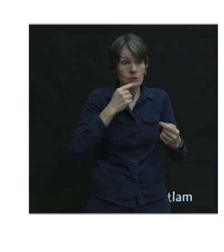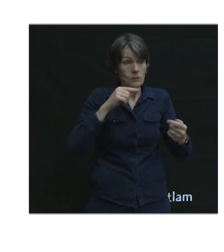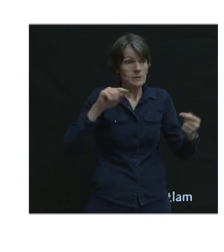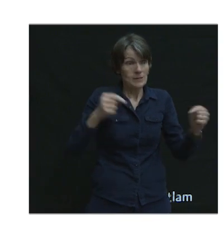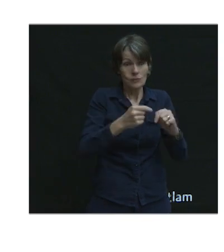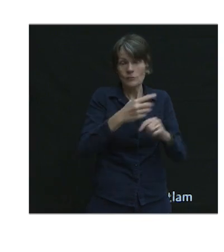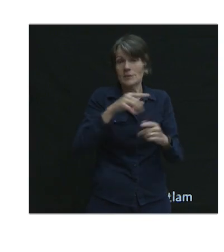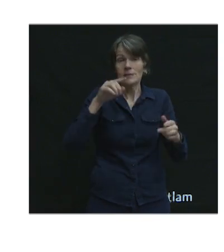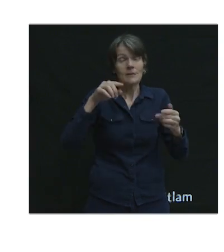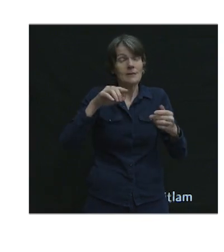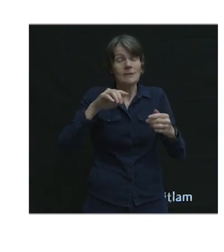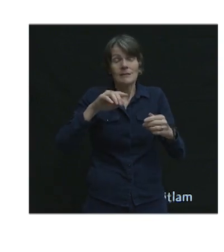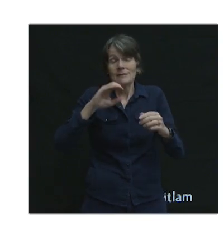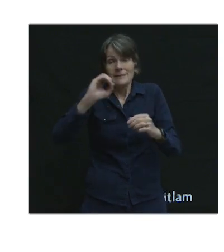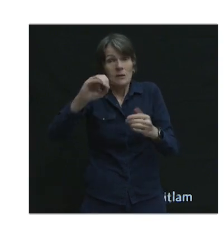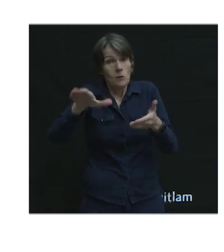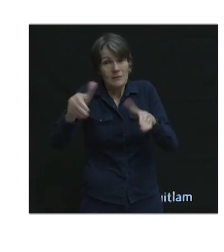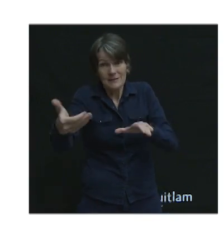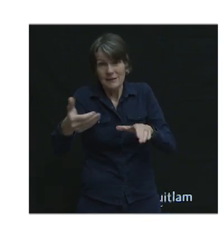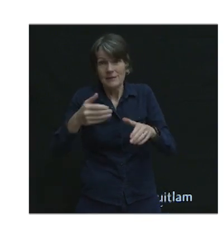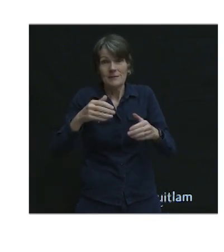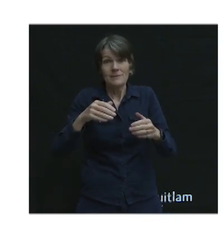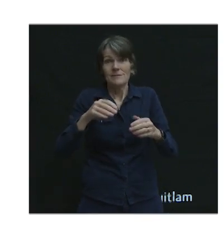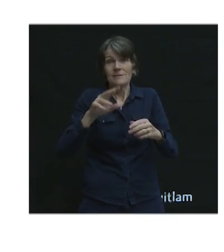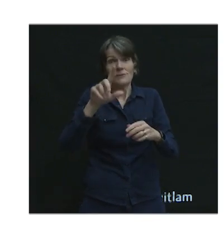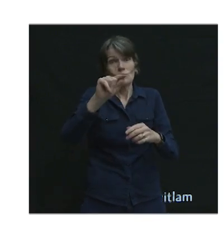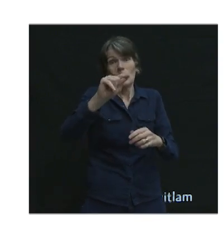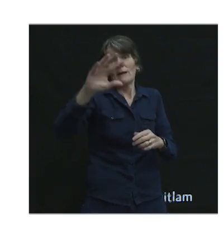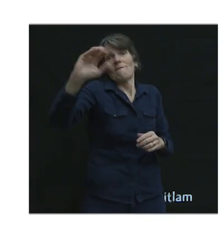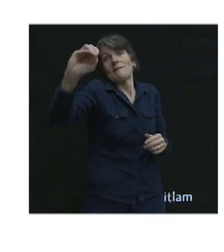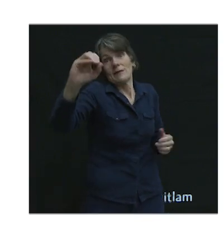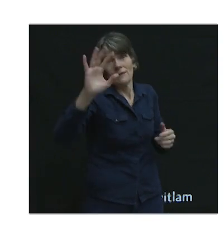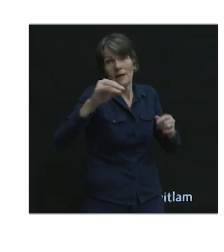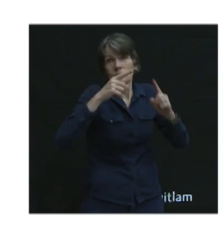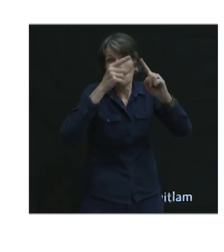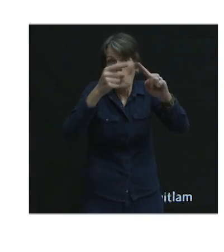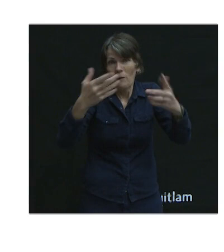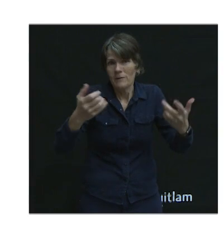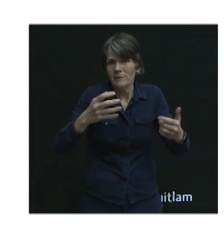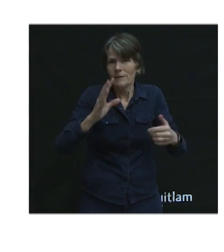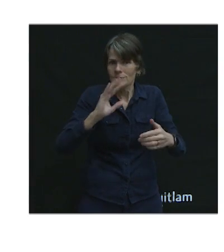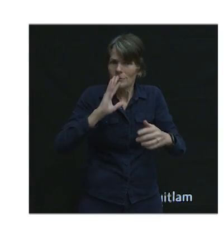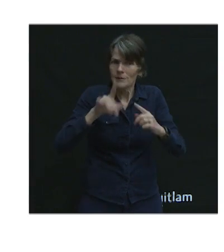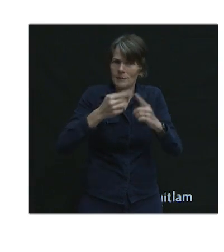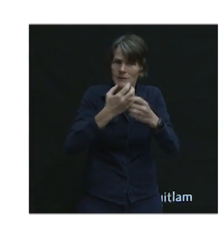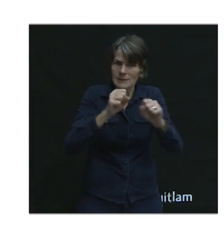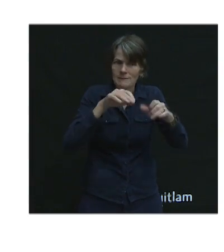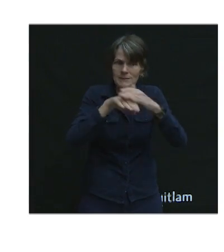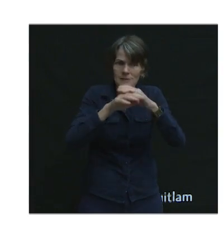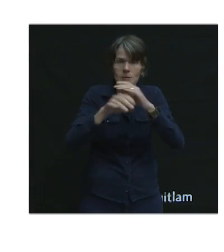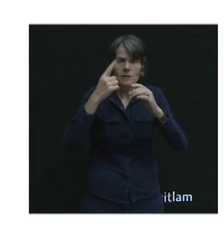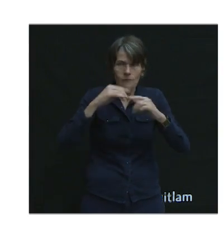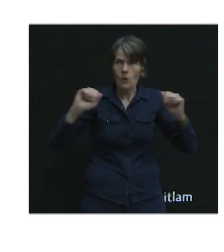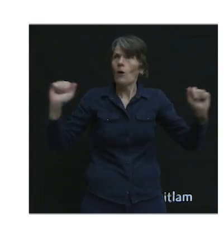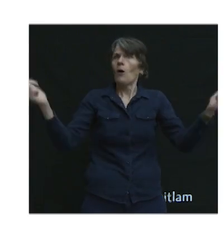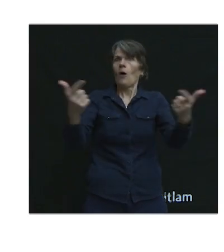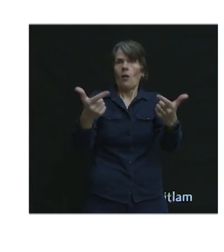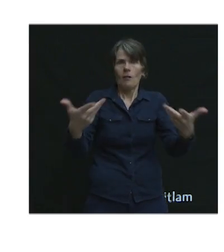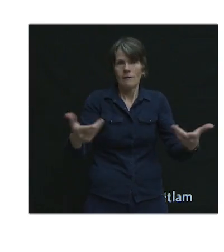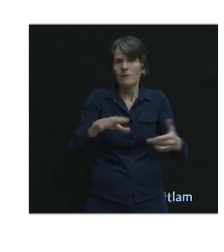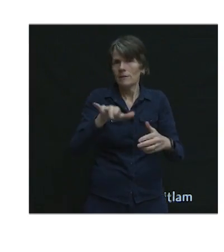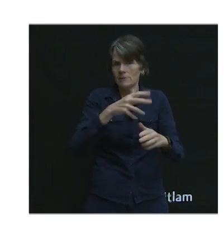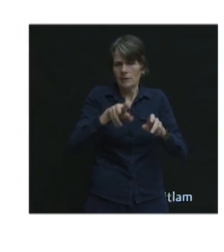2050. And that's supported by a theme which is talking about safety and accessibility for all. And the other panelists have talked a lot about this.